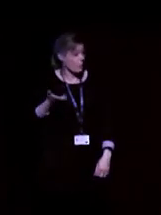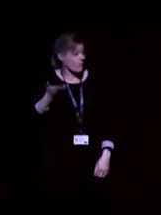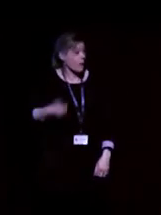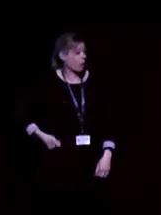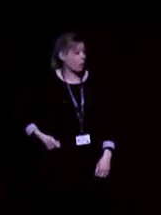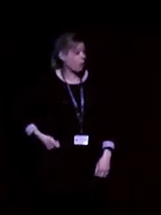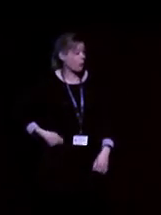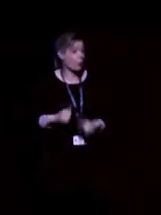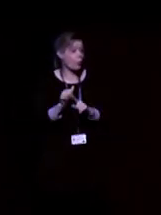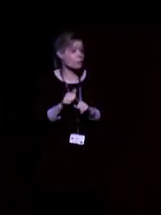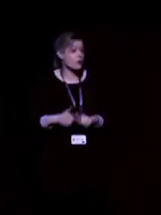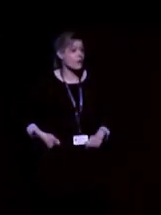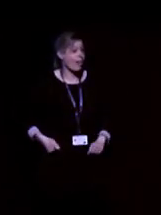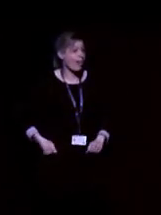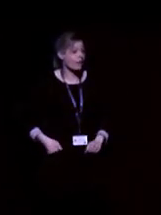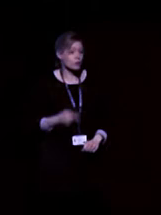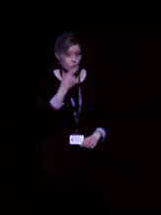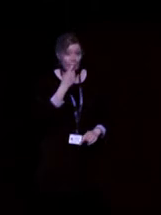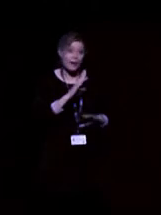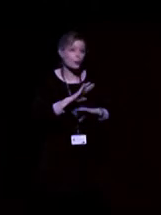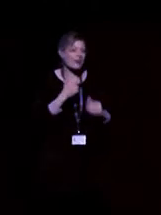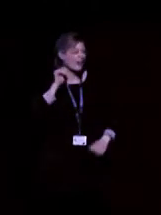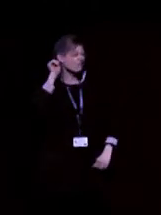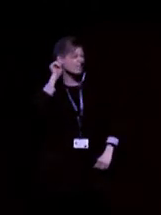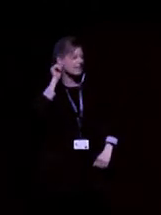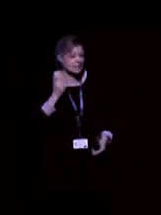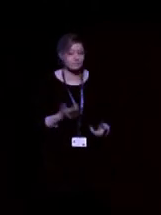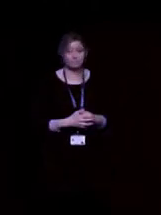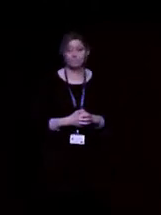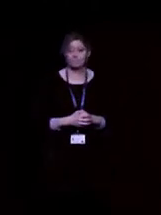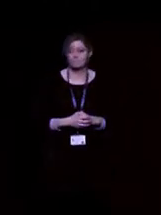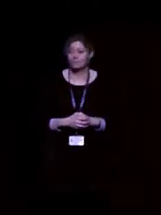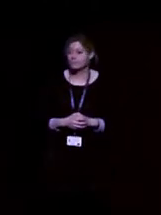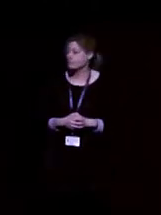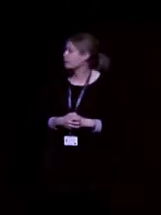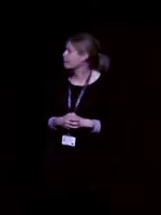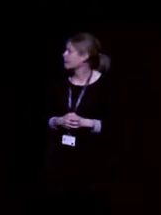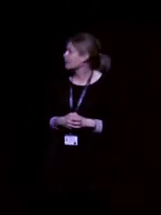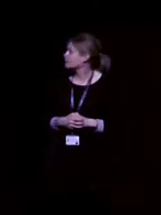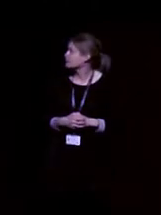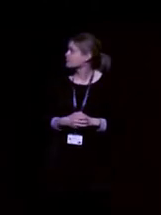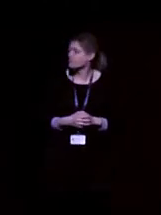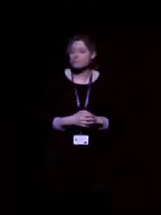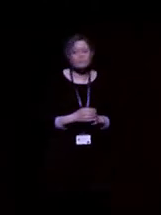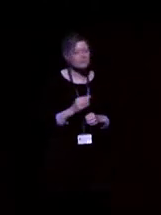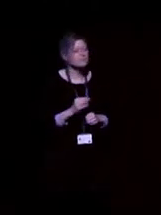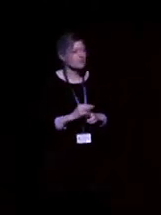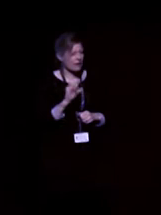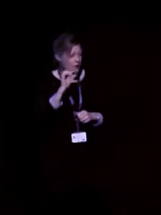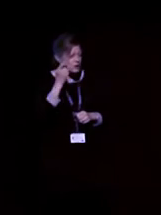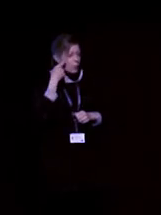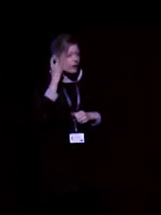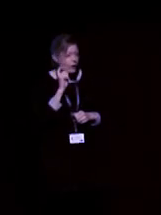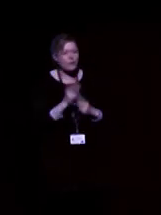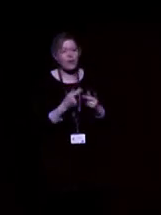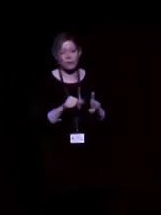having to worry about finding the buttons on your hearing aids. The other problem with small hearing aids is that the batteries are